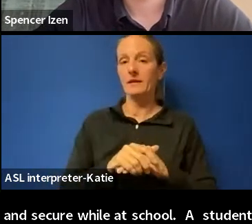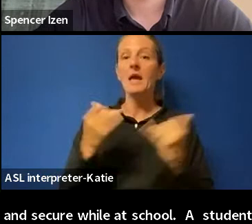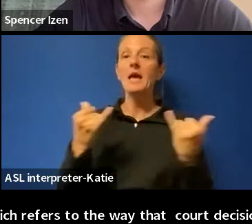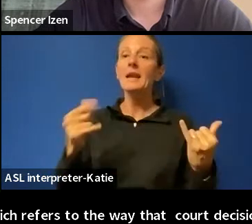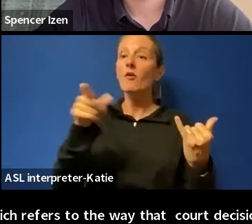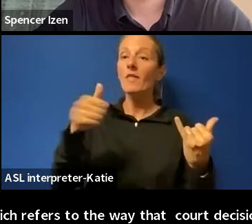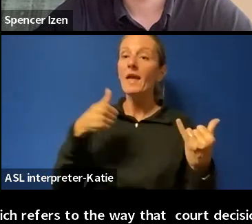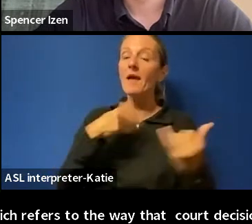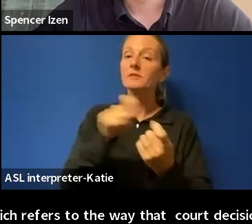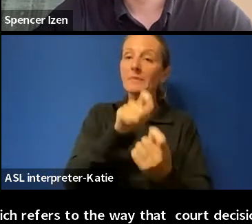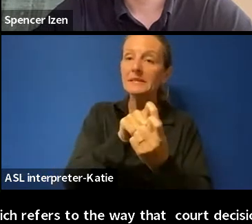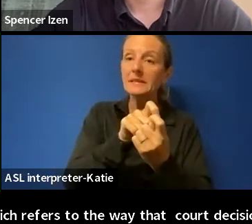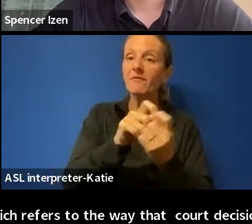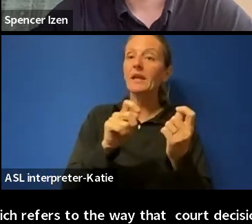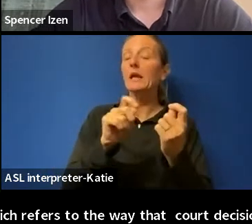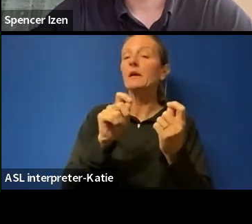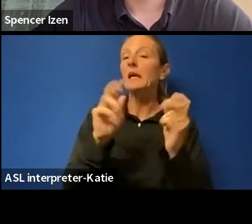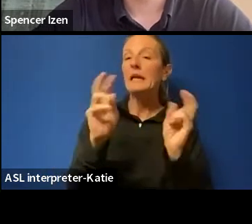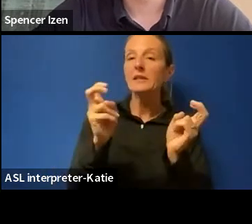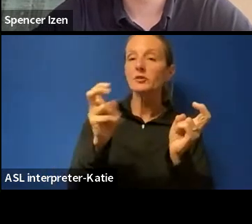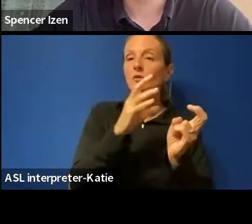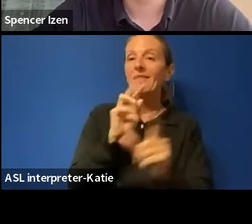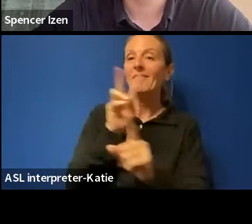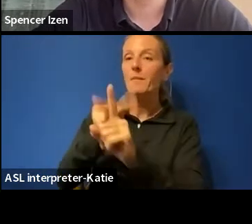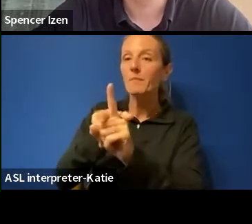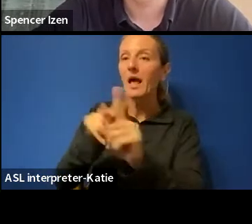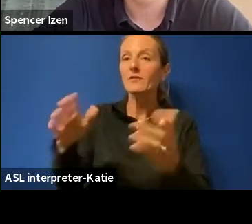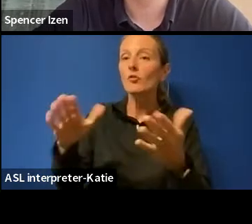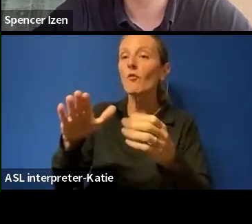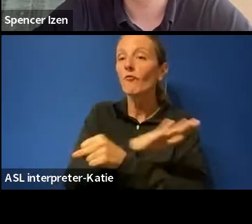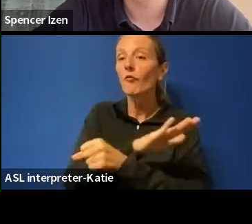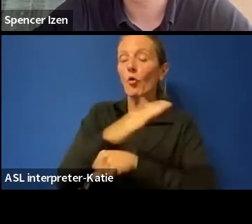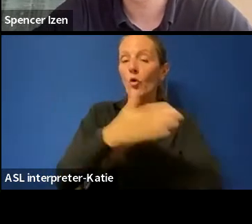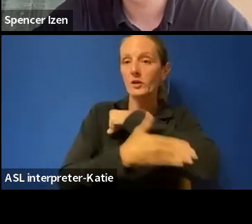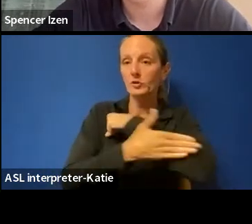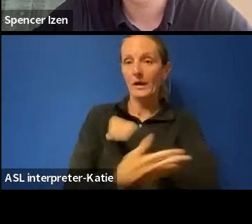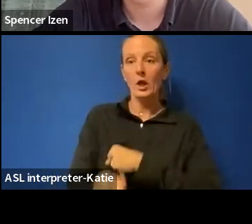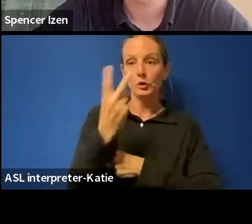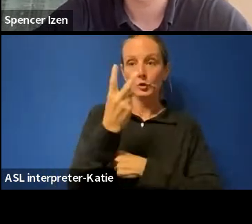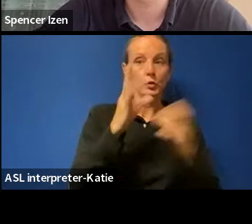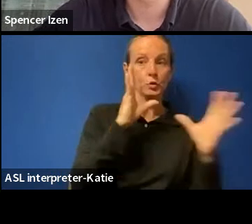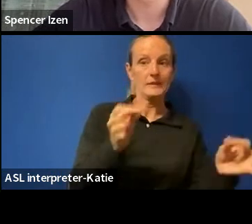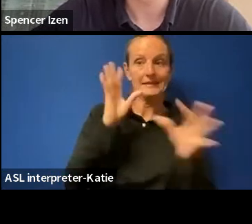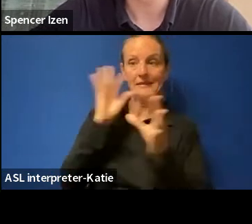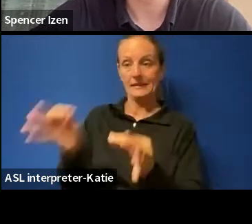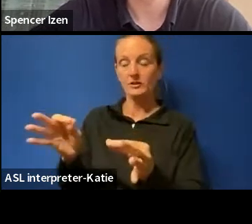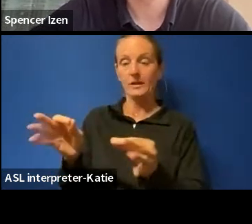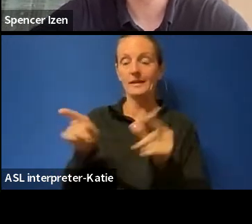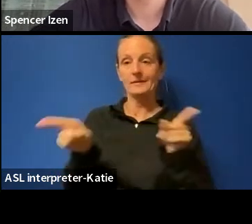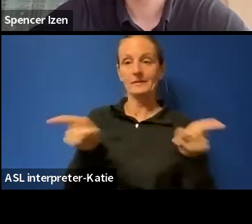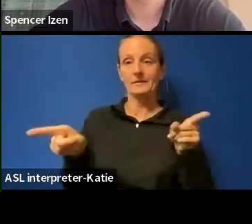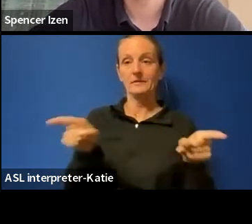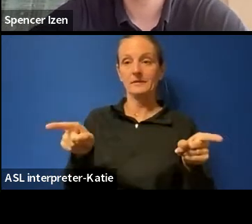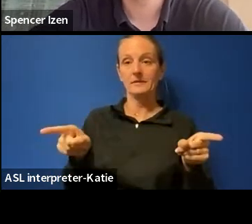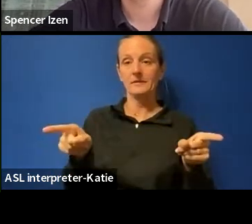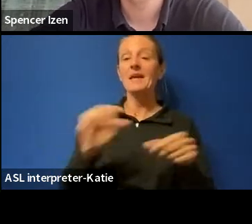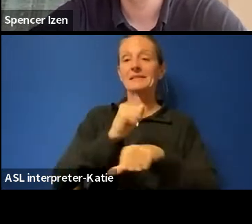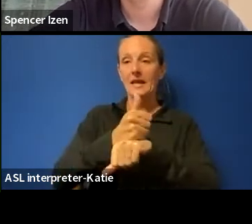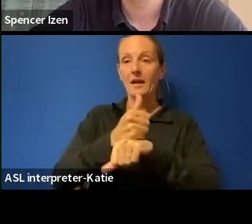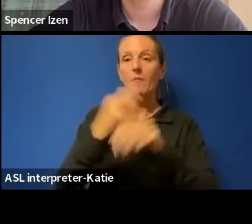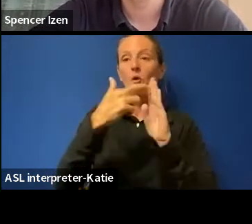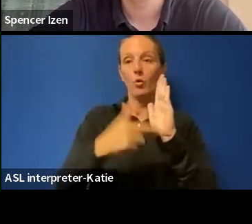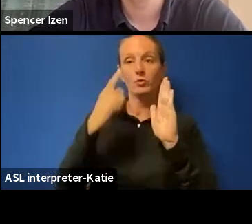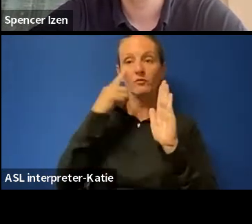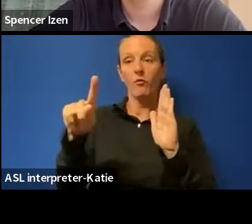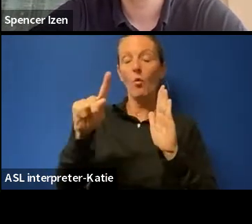issues and they apply to the entire country. And there are two key decisions that have established the rules around searching students. We